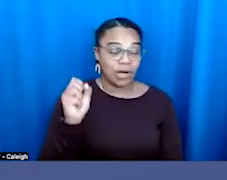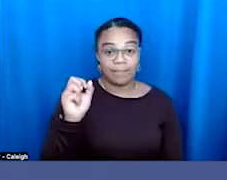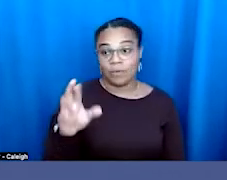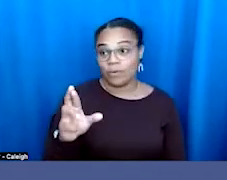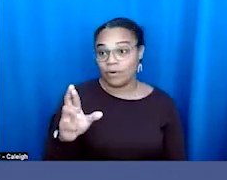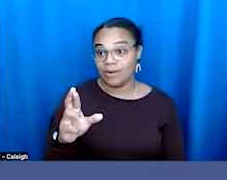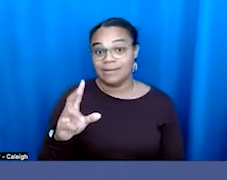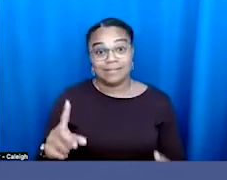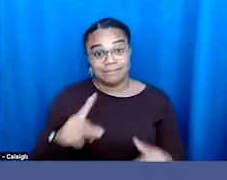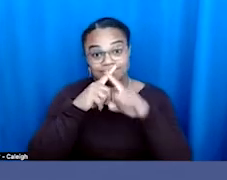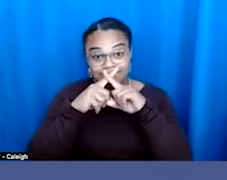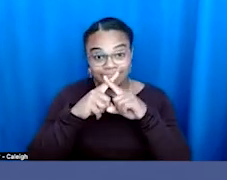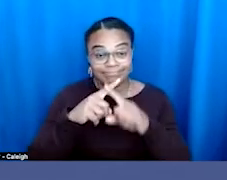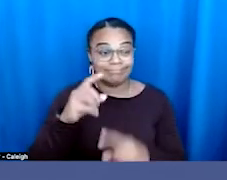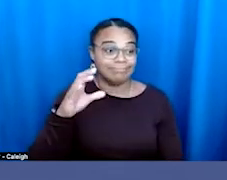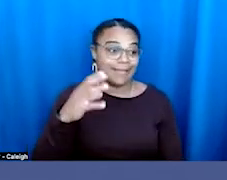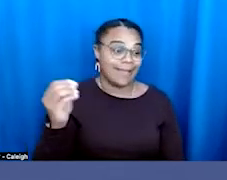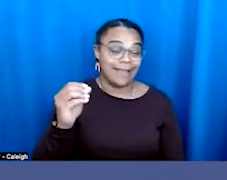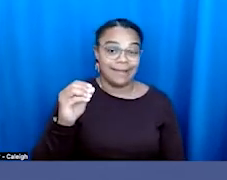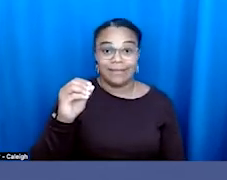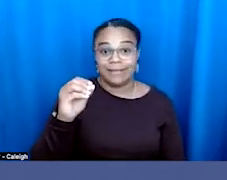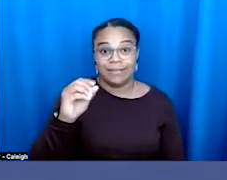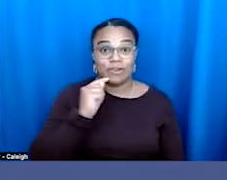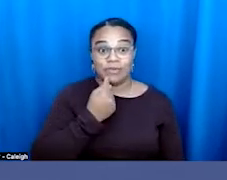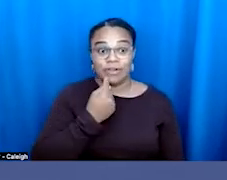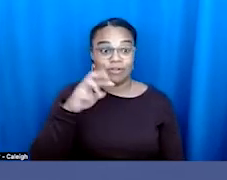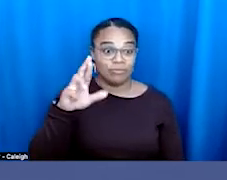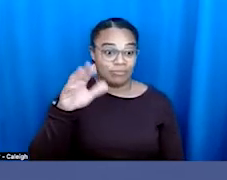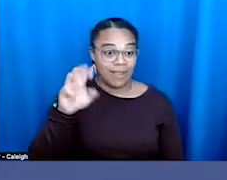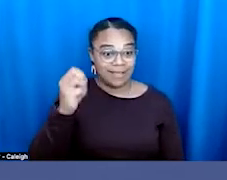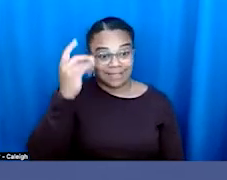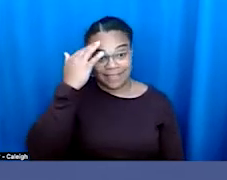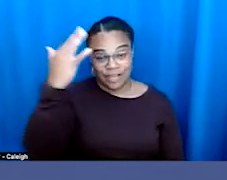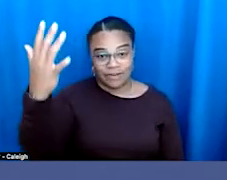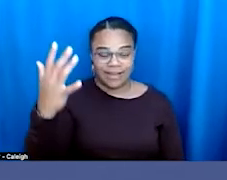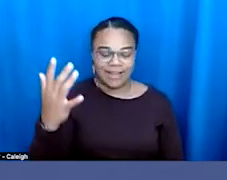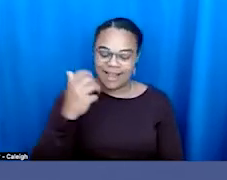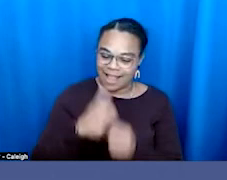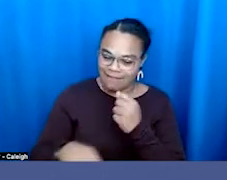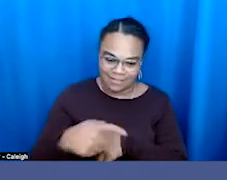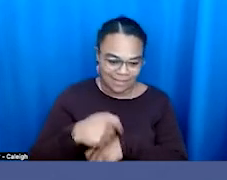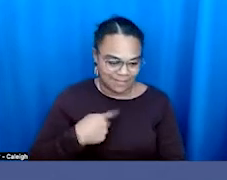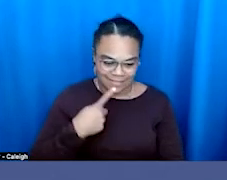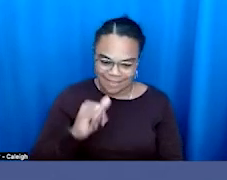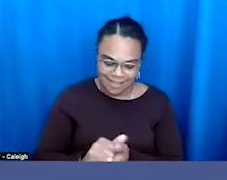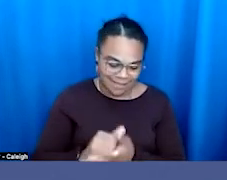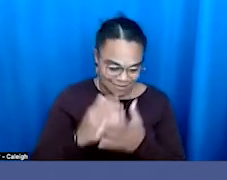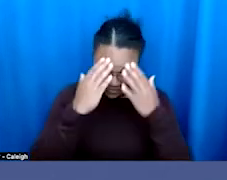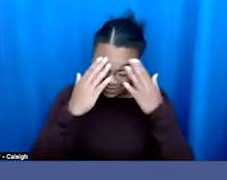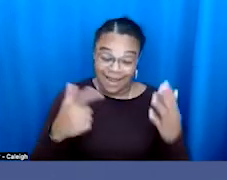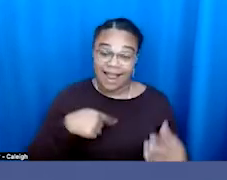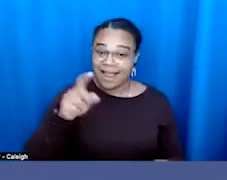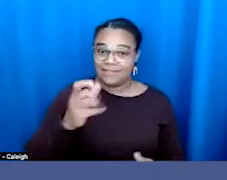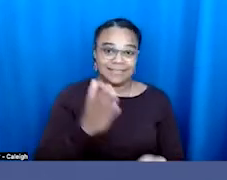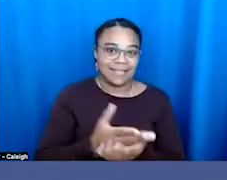Censorship and critical race theory. I can't, every time I say that, like, I mean, I just, I'm going to stop saying those words together. People take